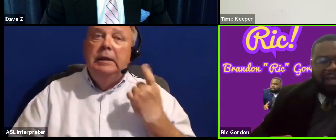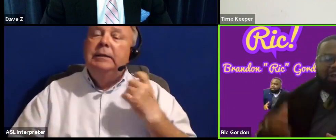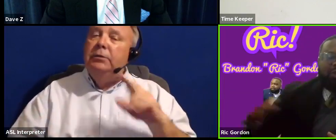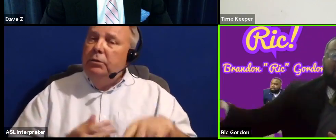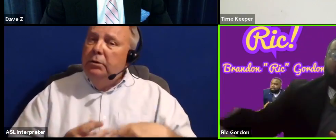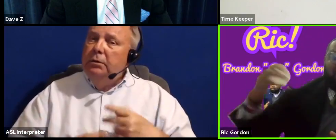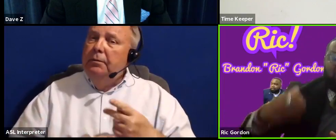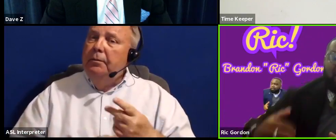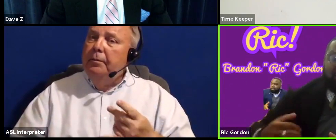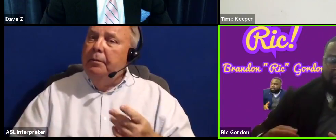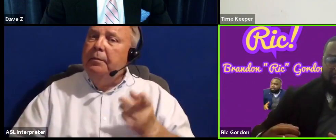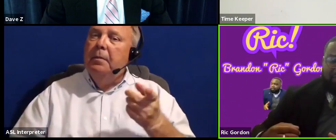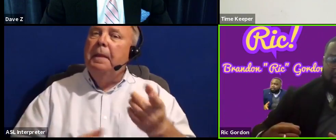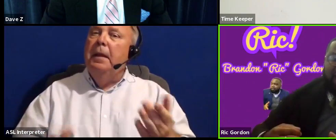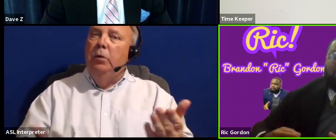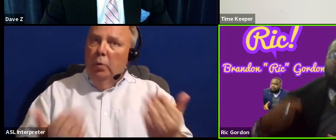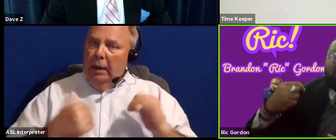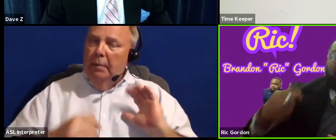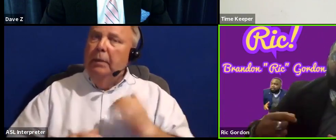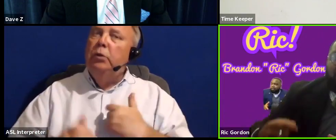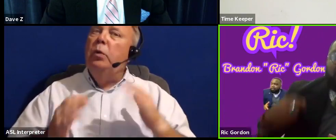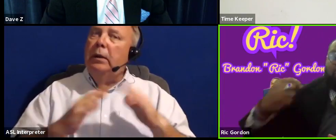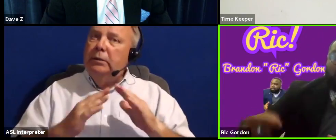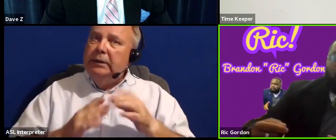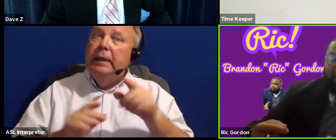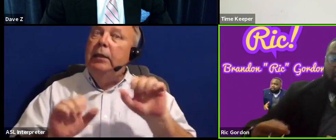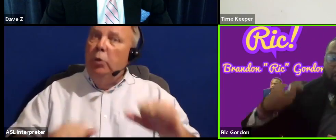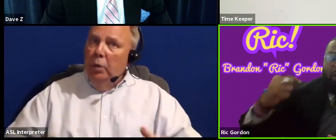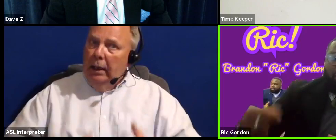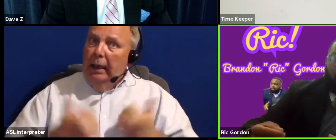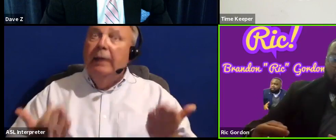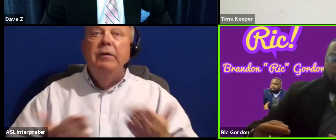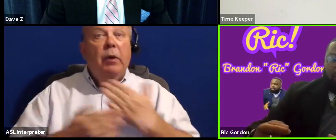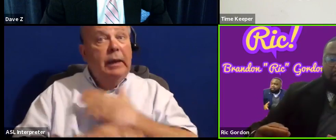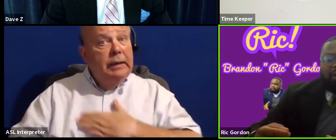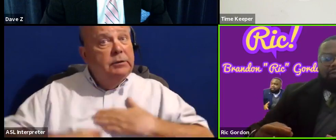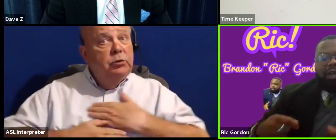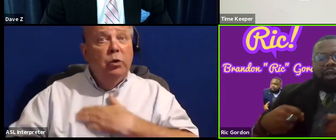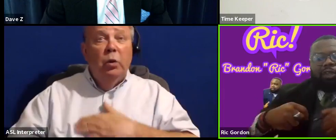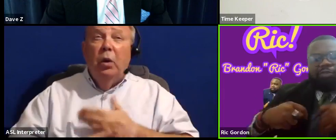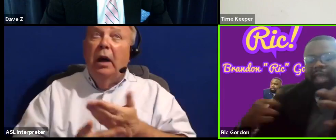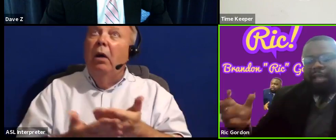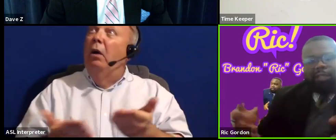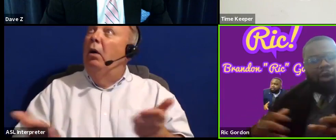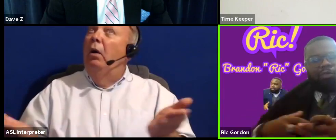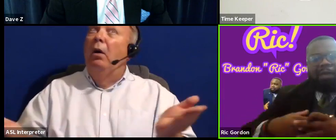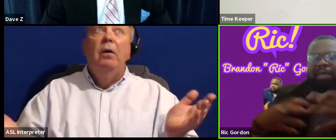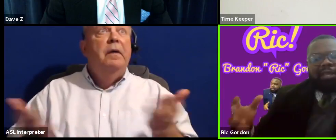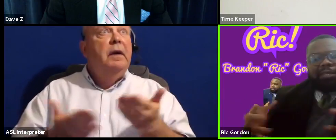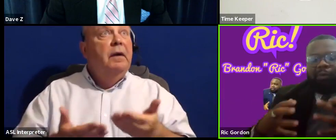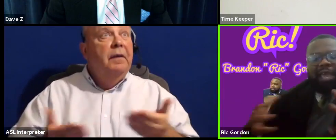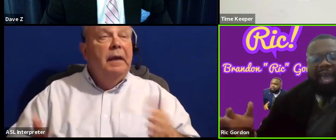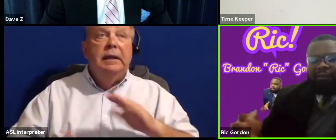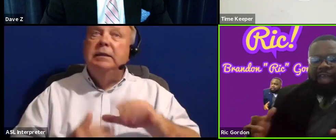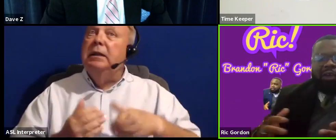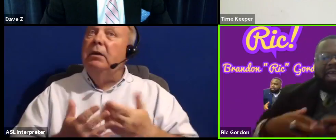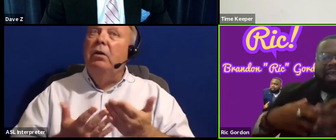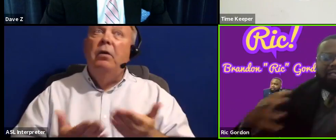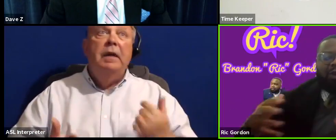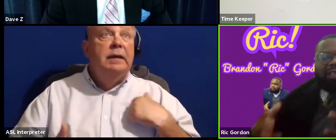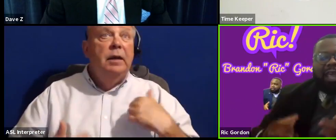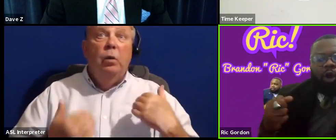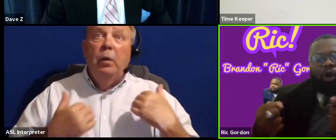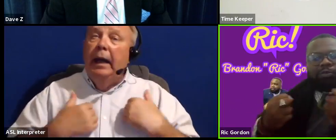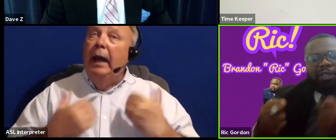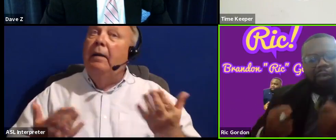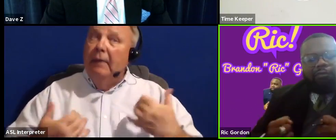of tagline that you can come into our city and you can live here and enjoy all the things and all the amenities that we have here